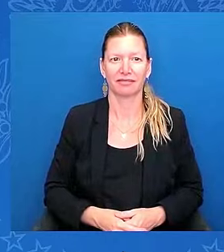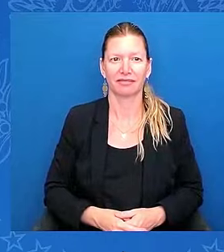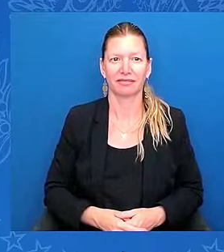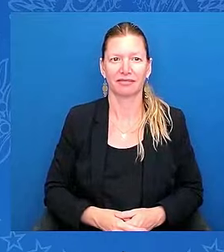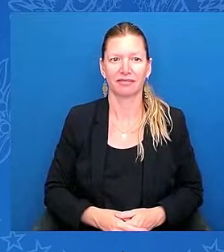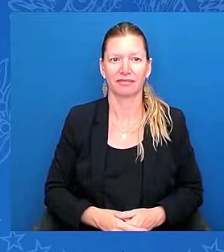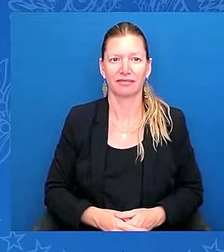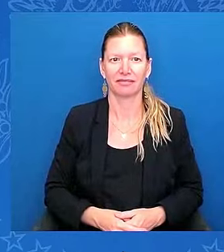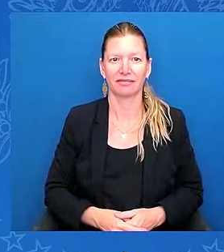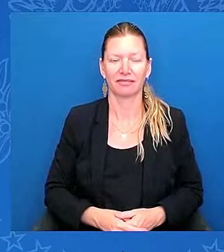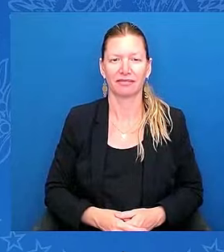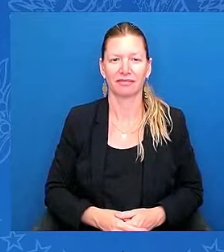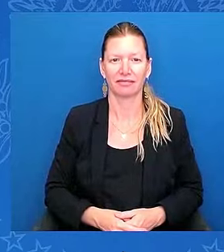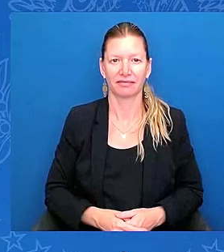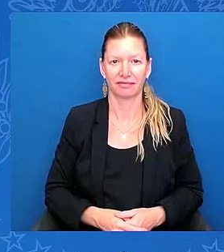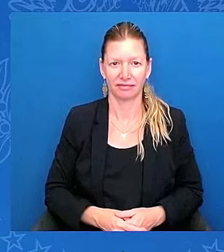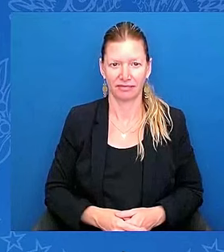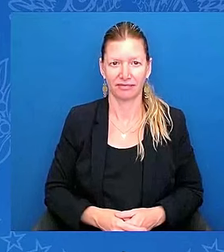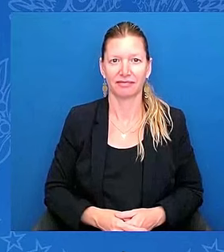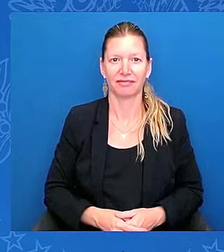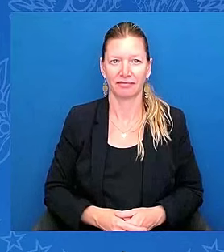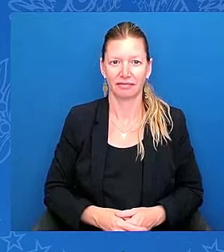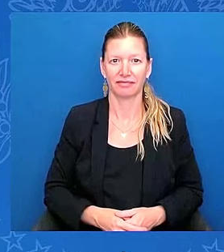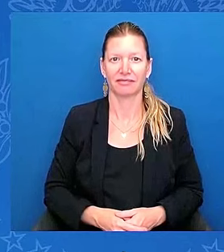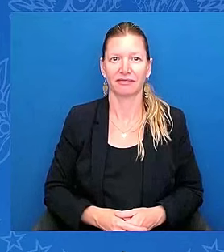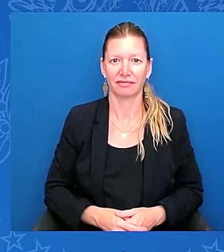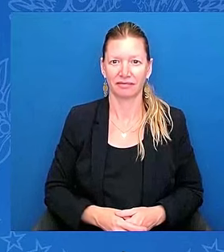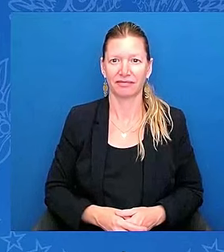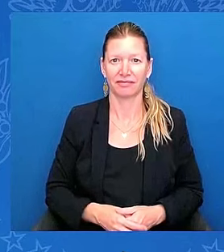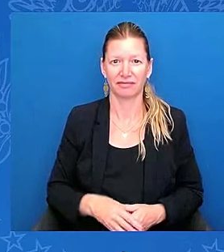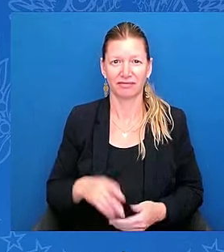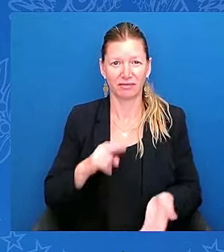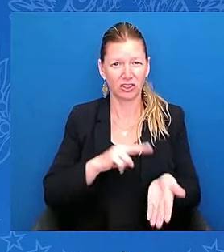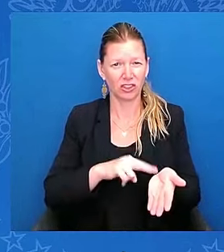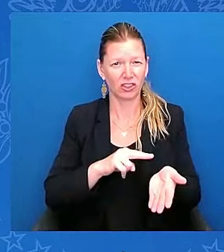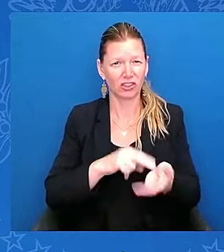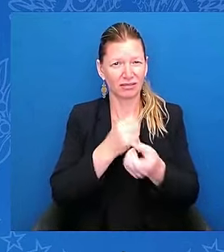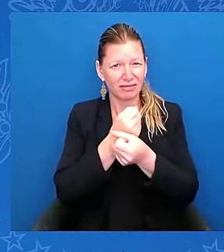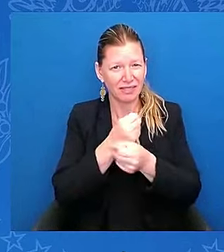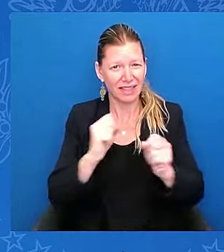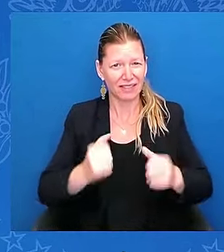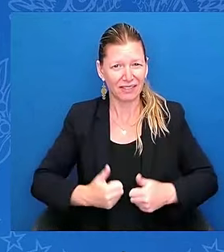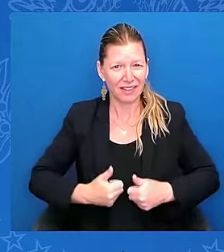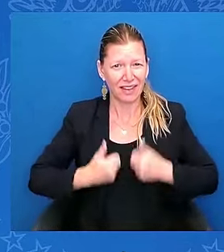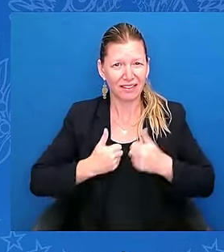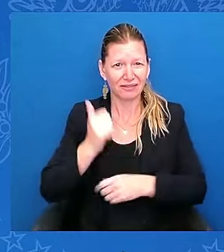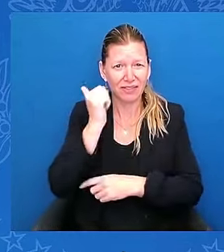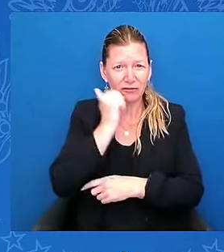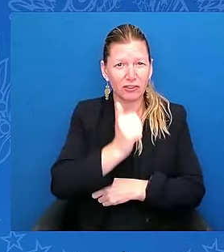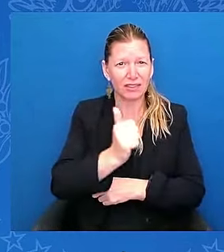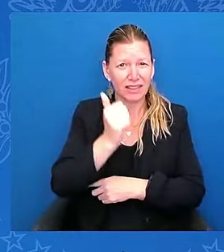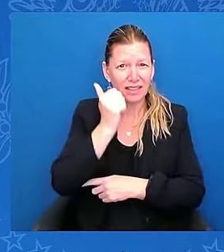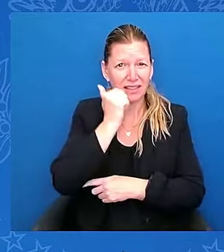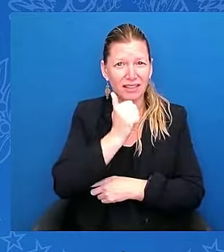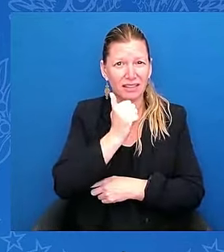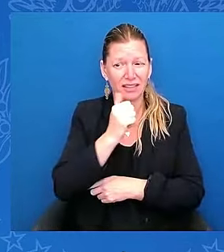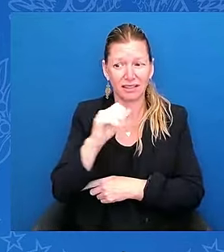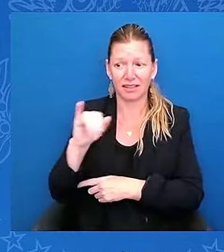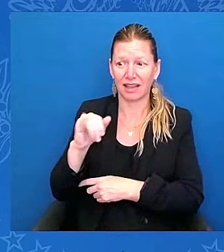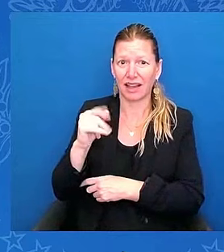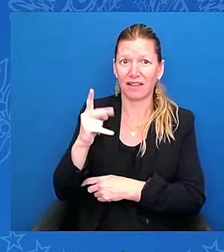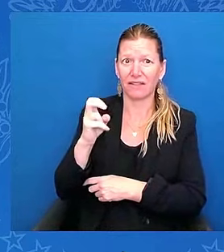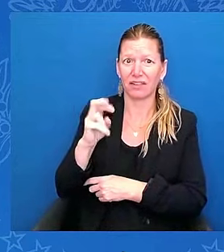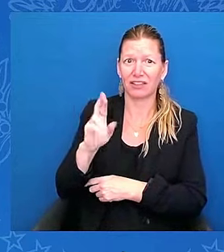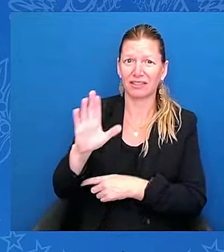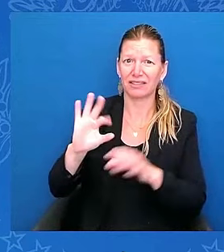Who saves lives every day, whose family needs him, and who shouldn't have to live in